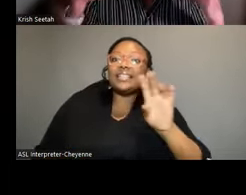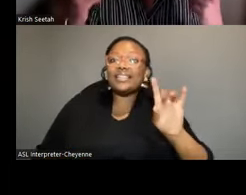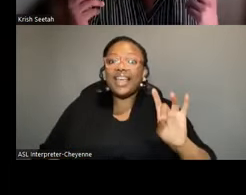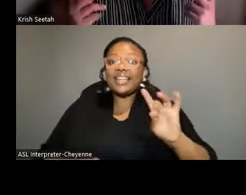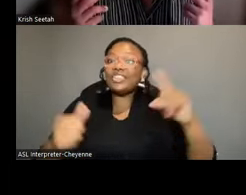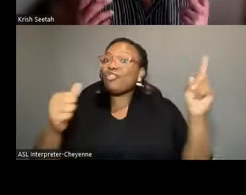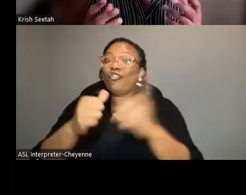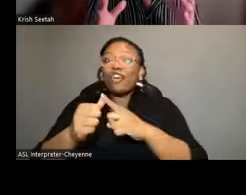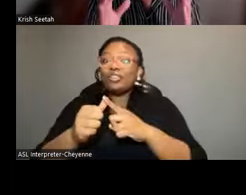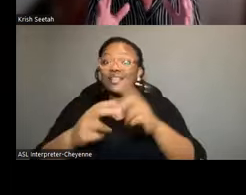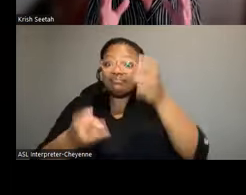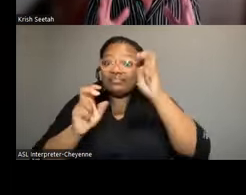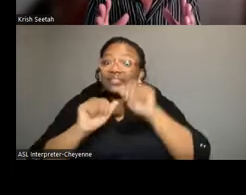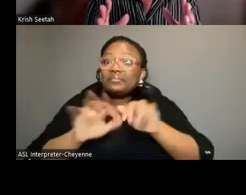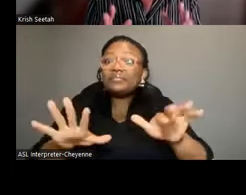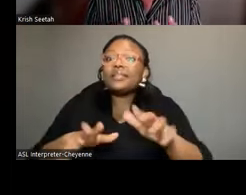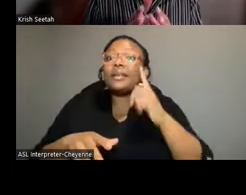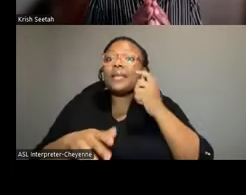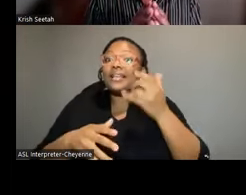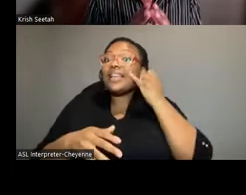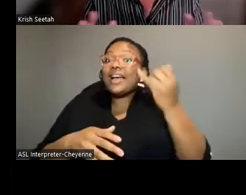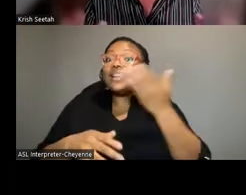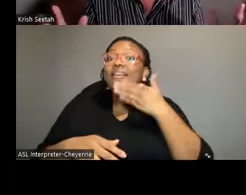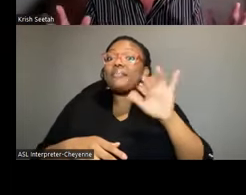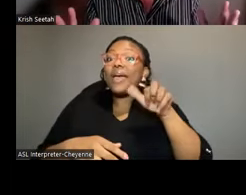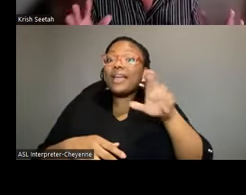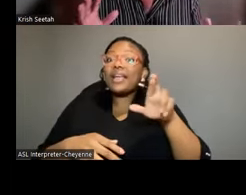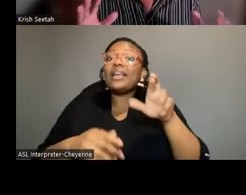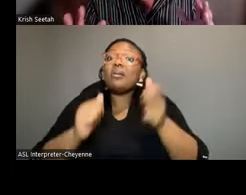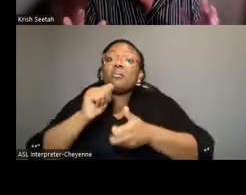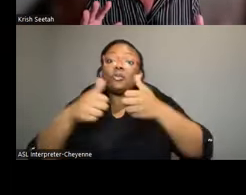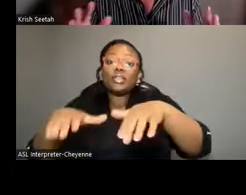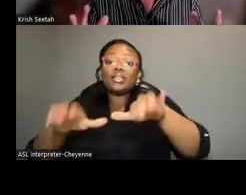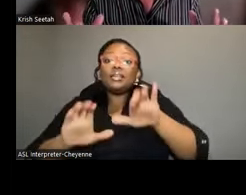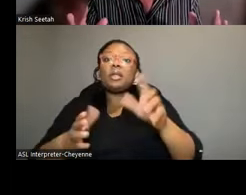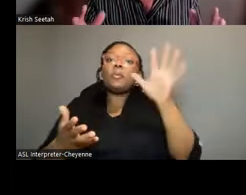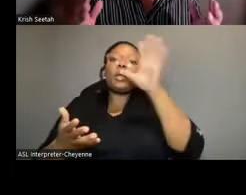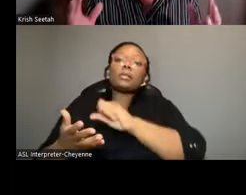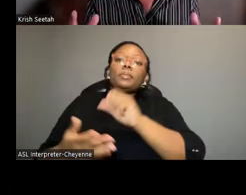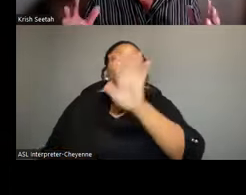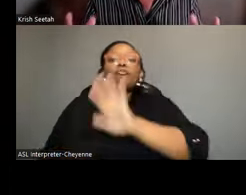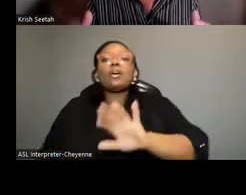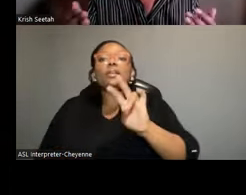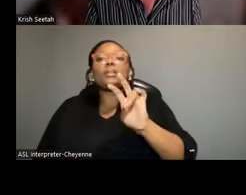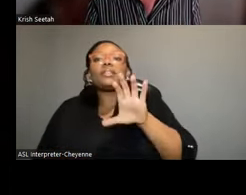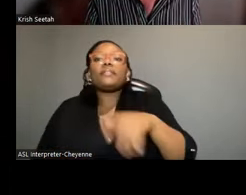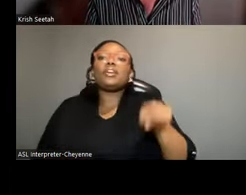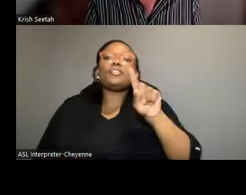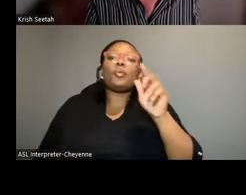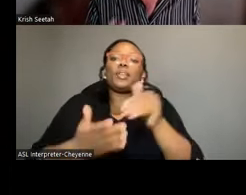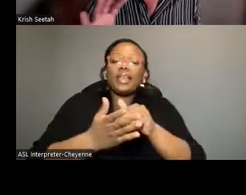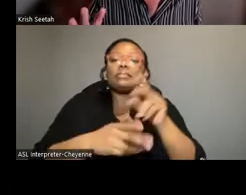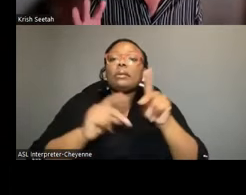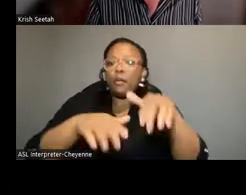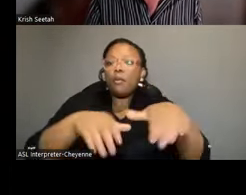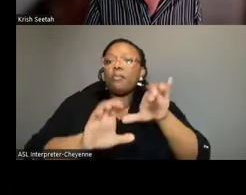because of this idea of bad air, a portion of the cemetery, which we estimate between 700 and 1,000 individuals were buried,